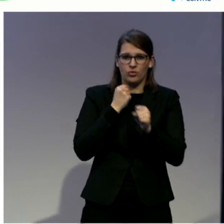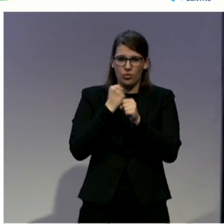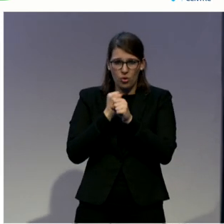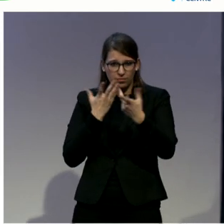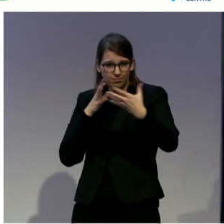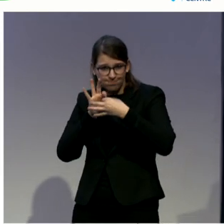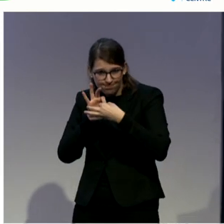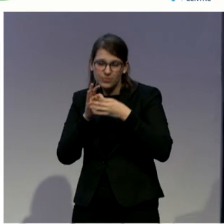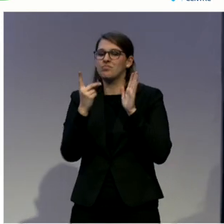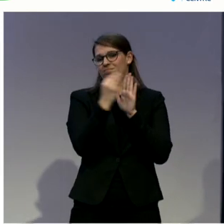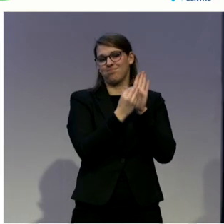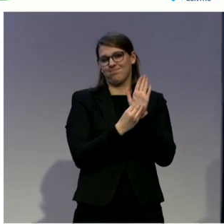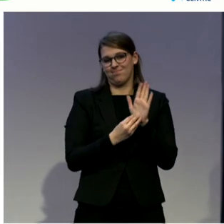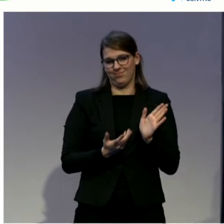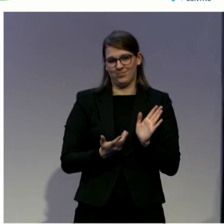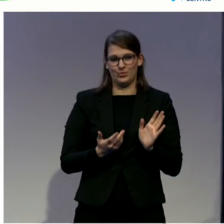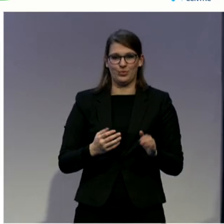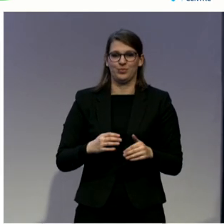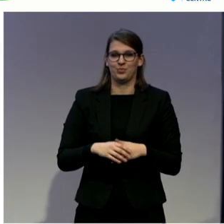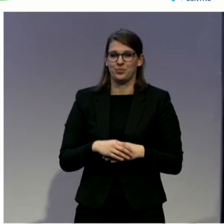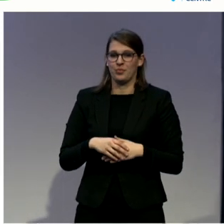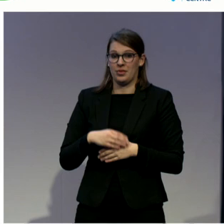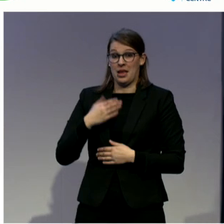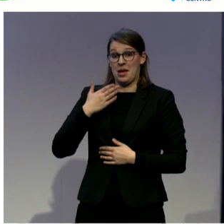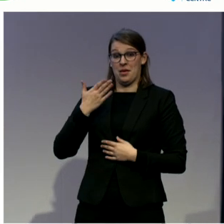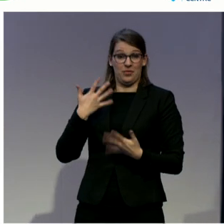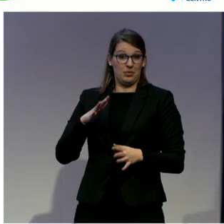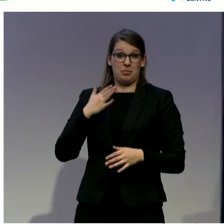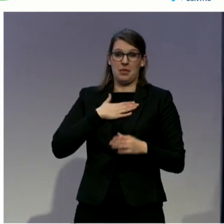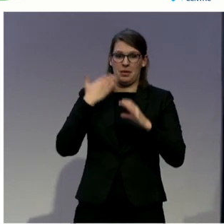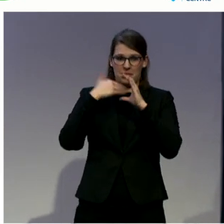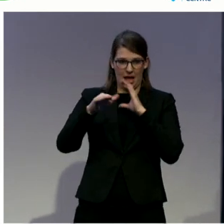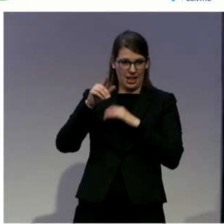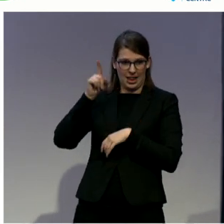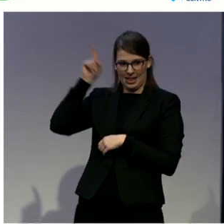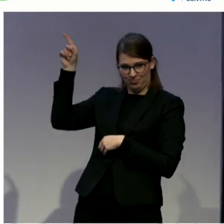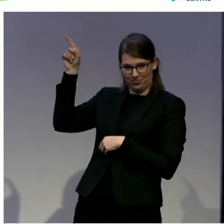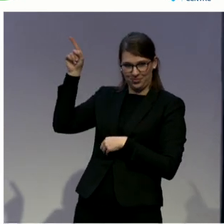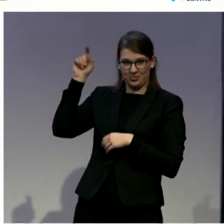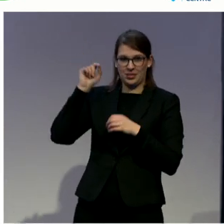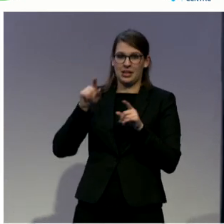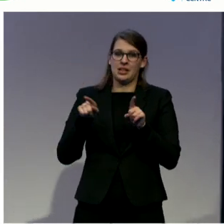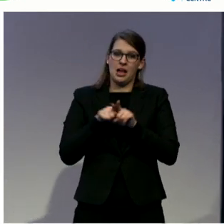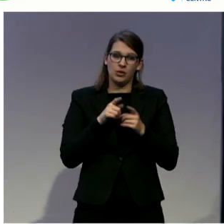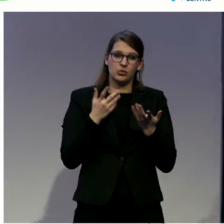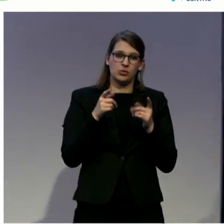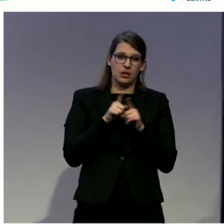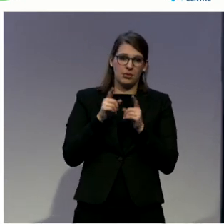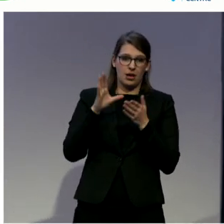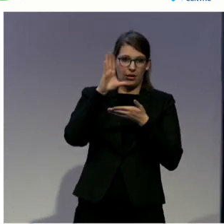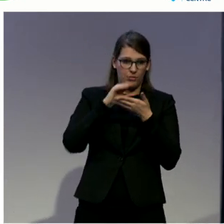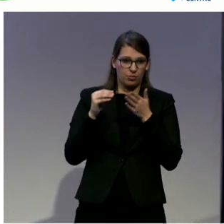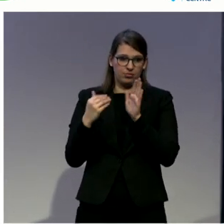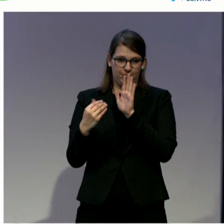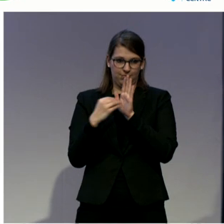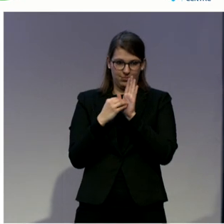So here is my email address, but also a link to the report. It's on the International Bar Association website. It's on the page